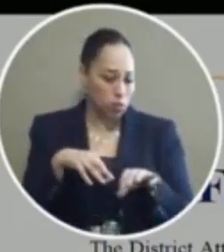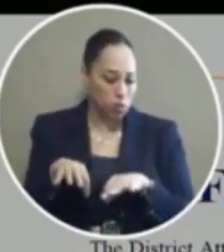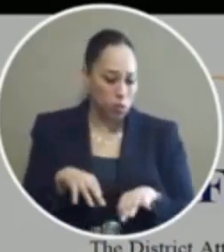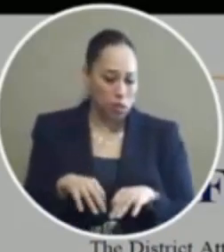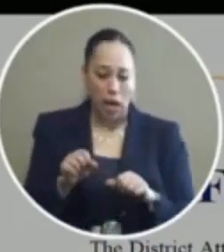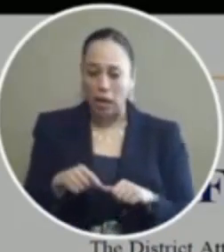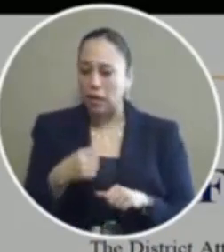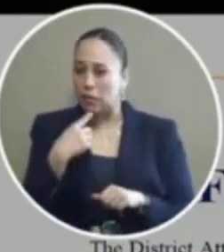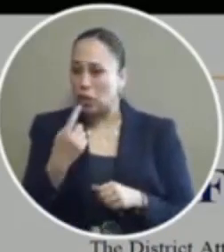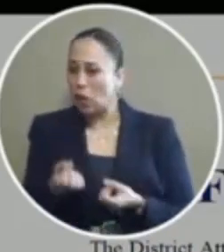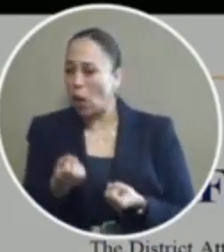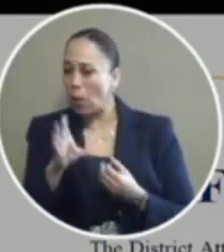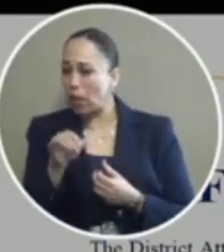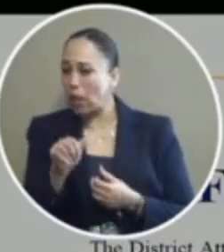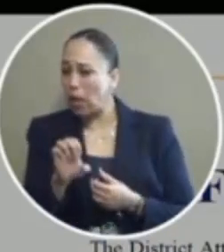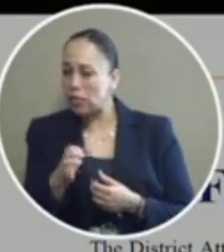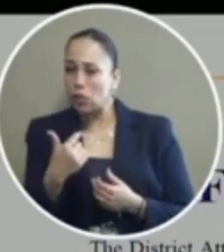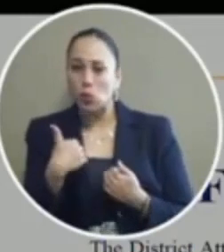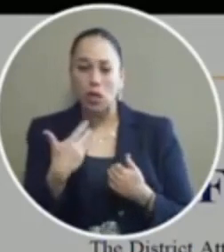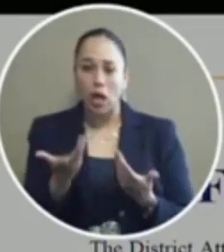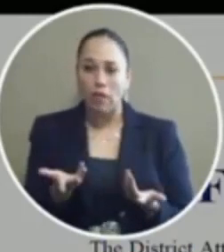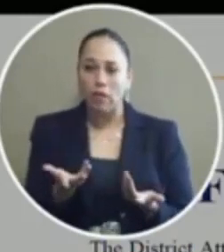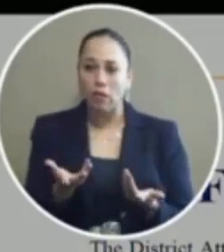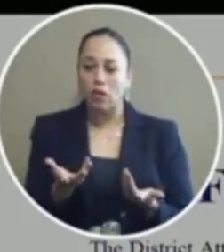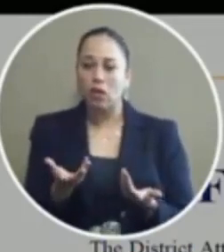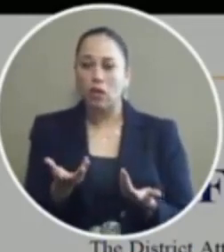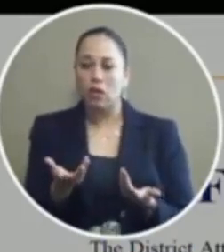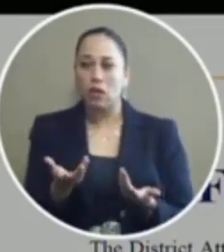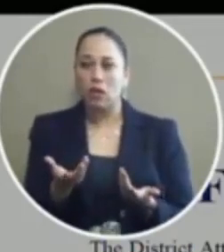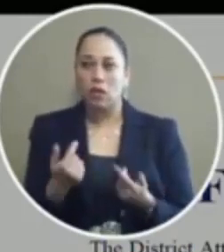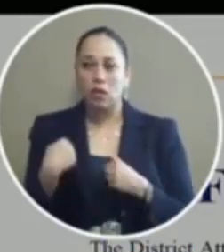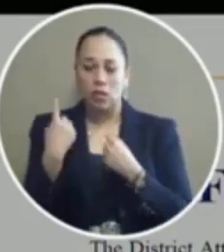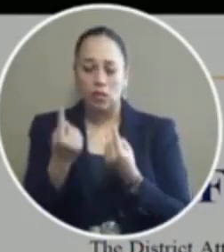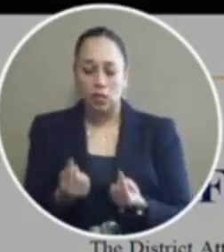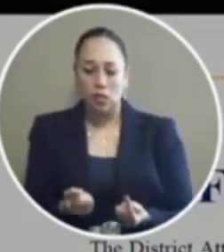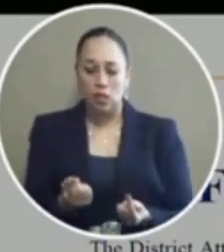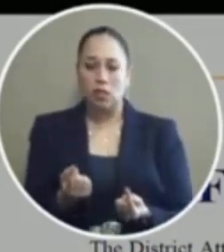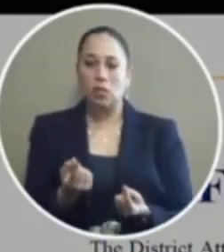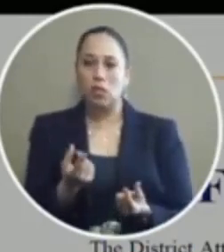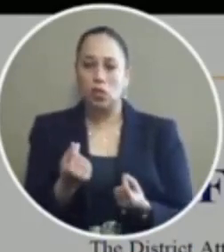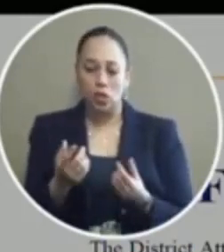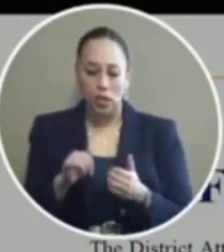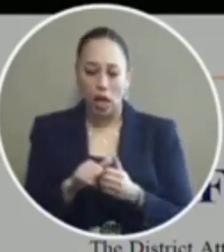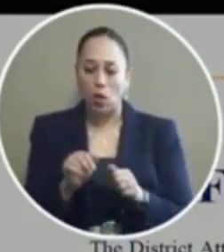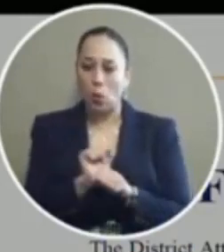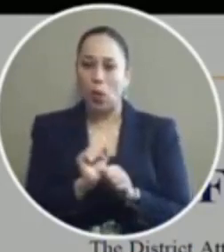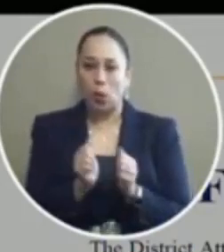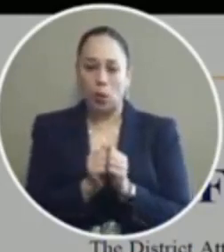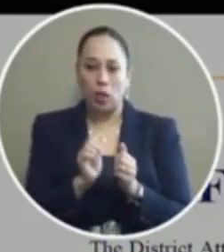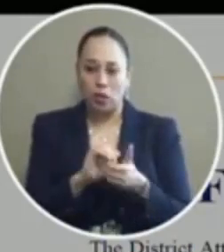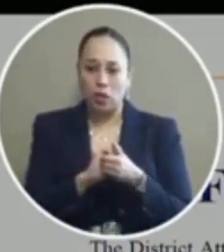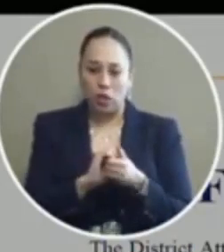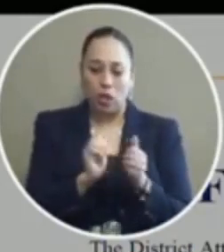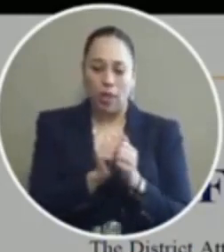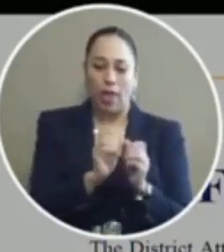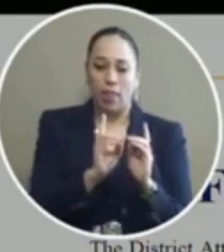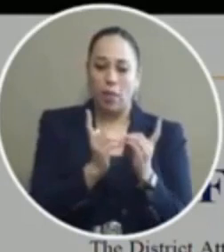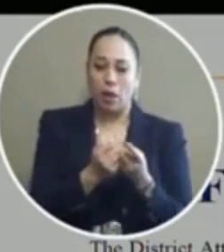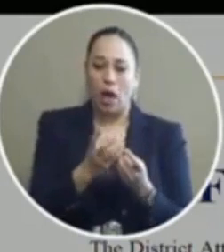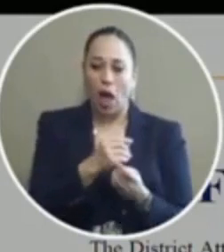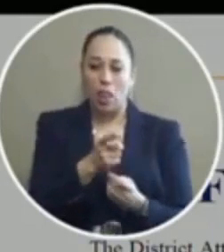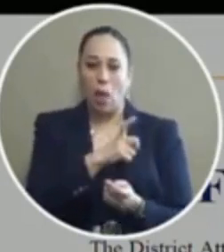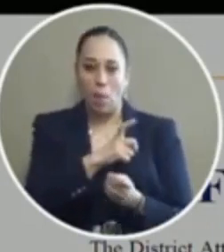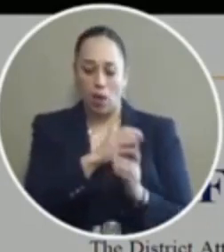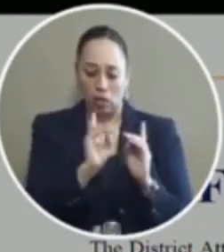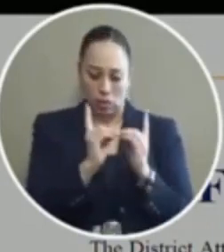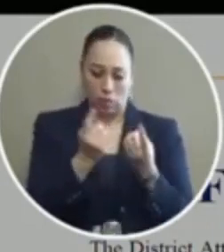can tell you how many cases we've handled since that we do it with in conjunction with the sheriff's department and the police